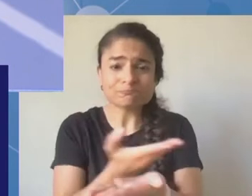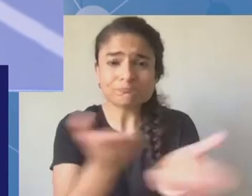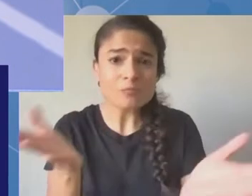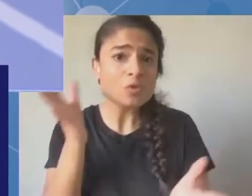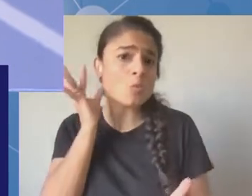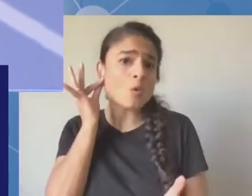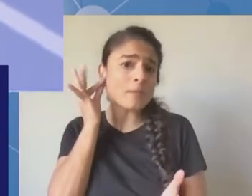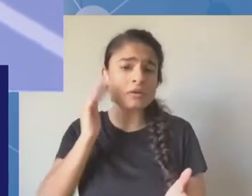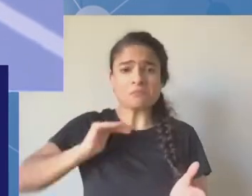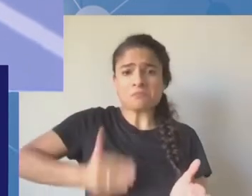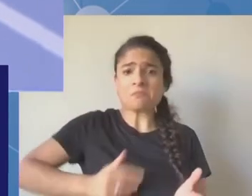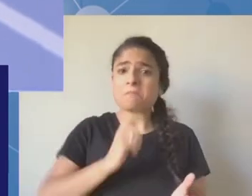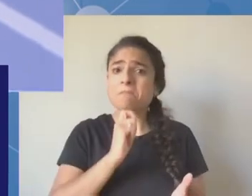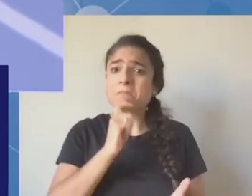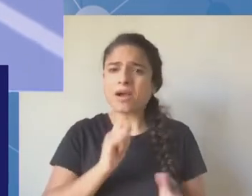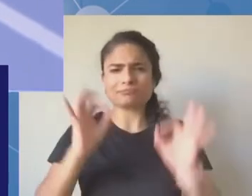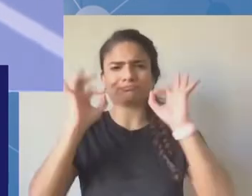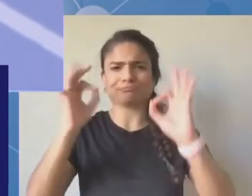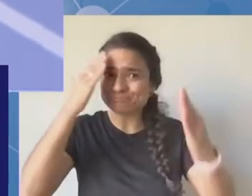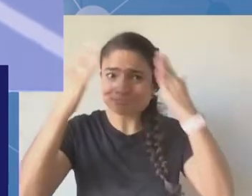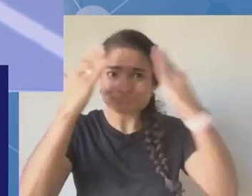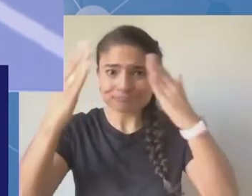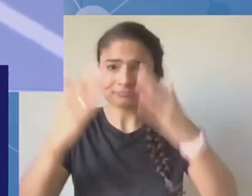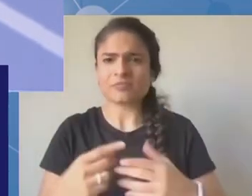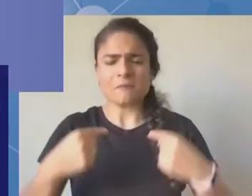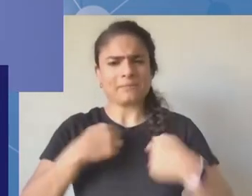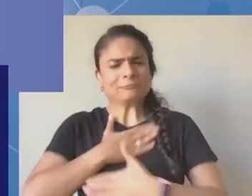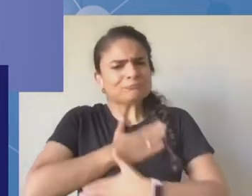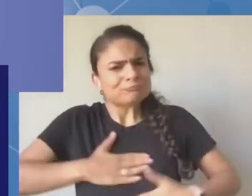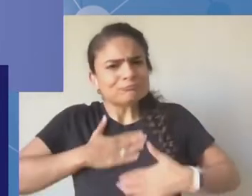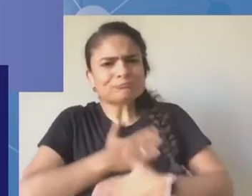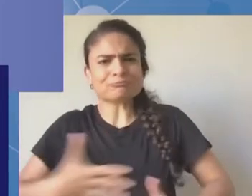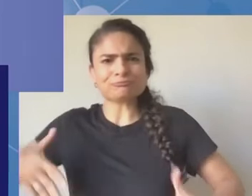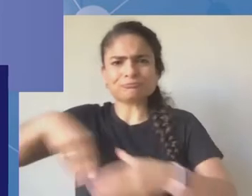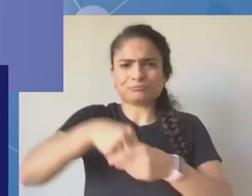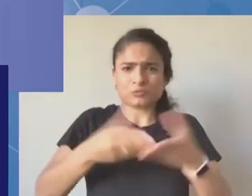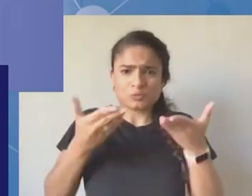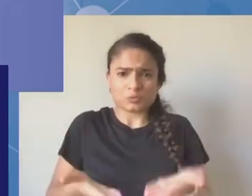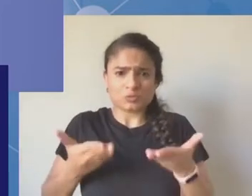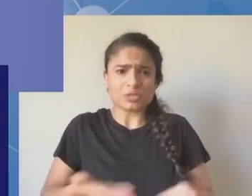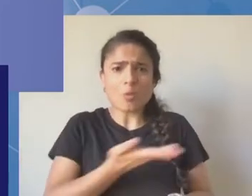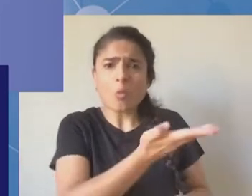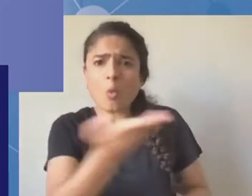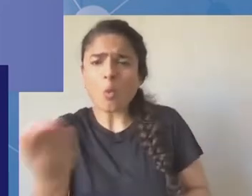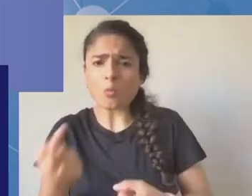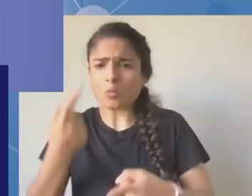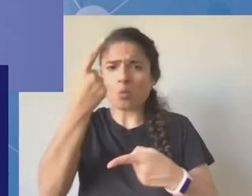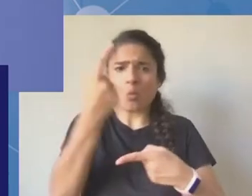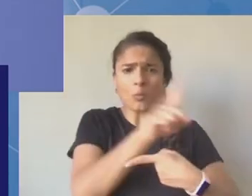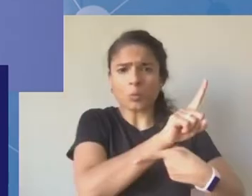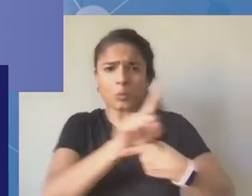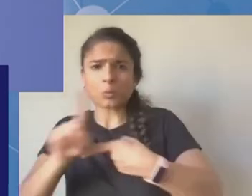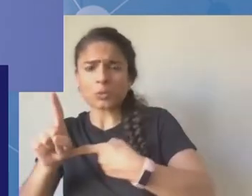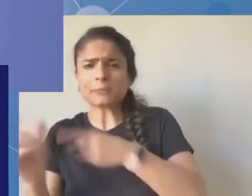Minister Schubert. Okay, then we will open the floor and we have quite a tight